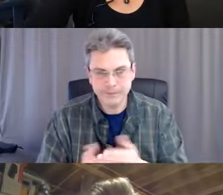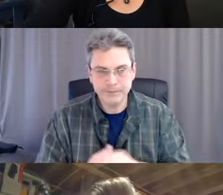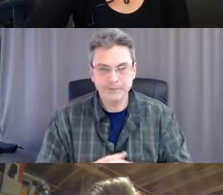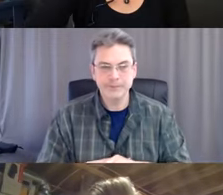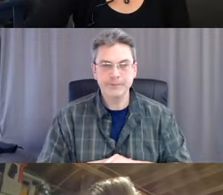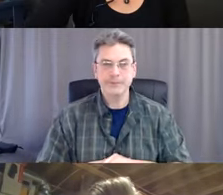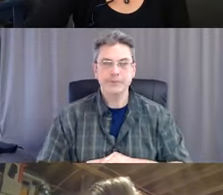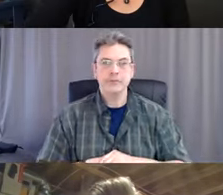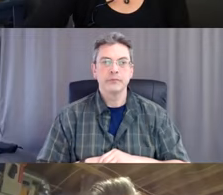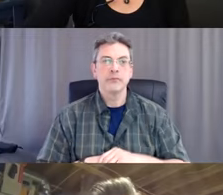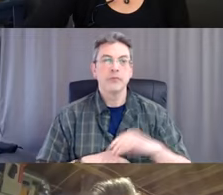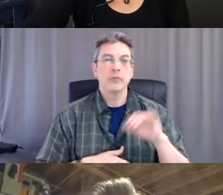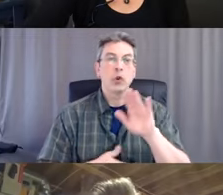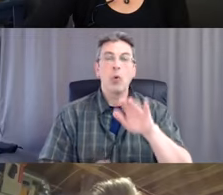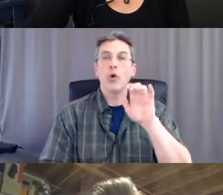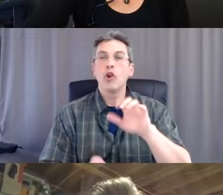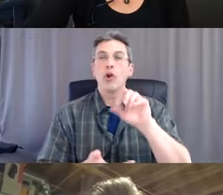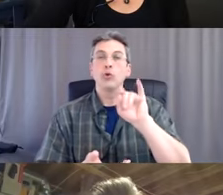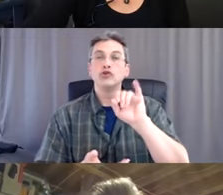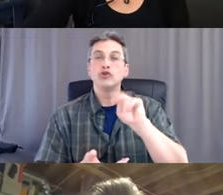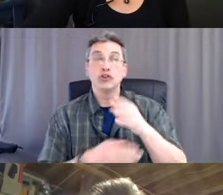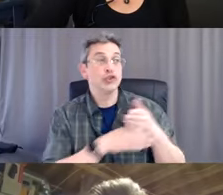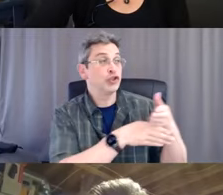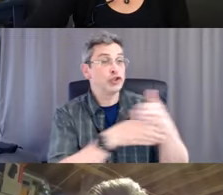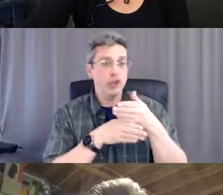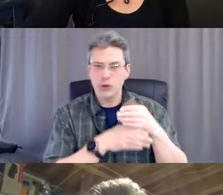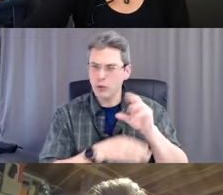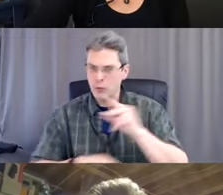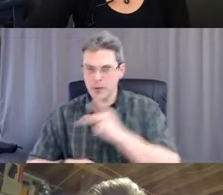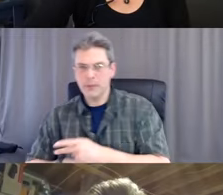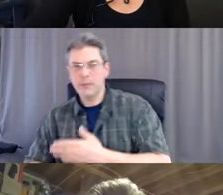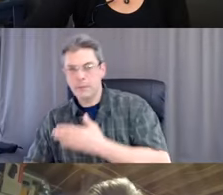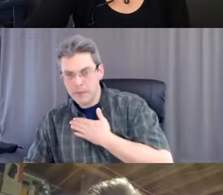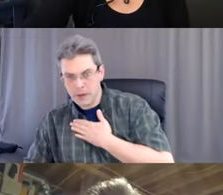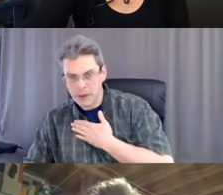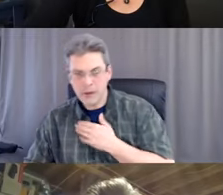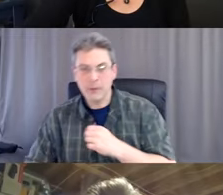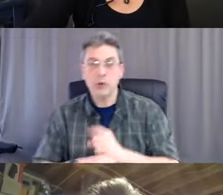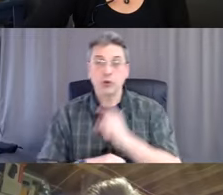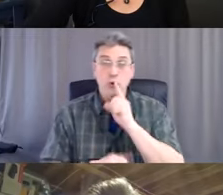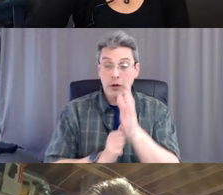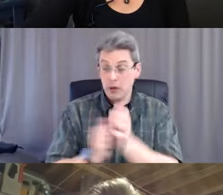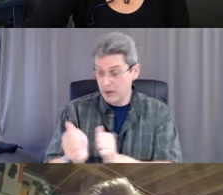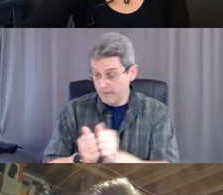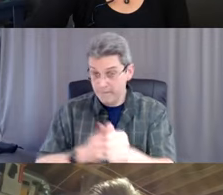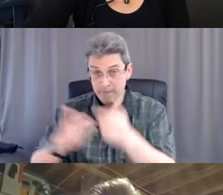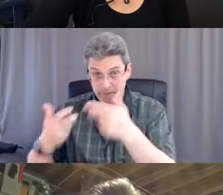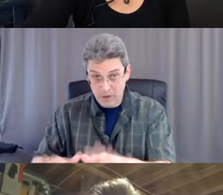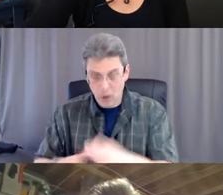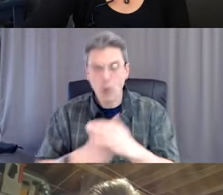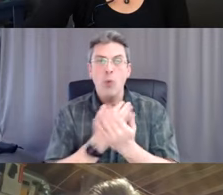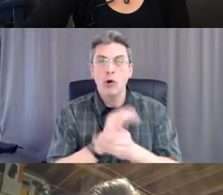Don't share lotion with other people. Make sure you wash your hands after you take off your gloves. And for sure, when you leave that client's home.